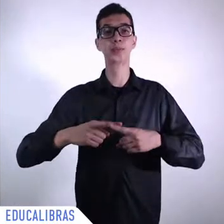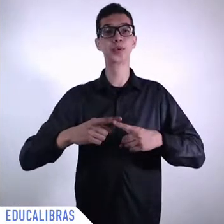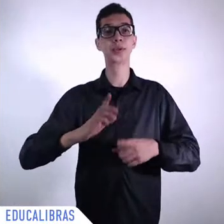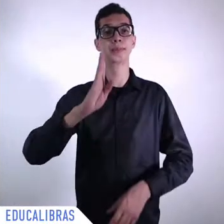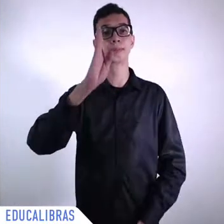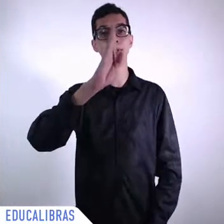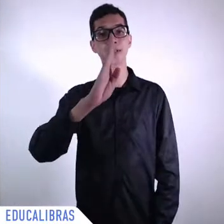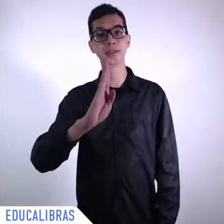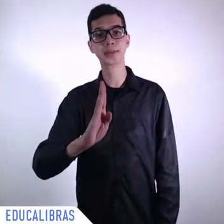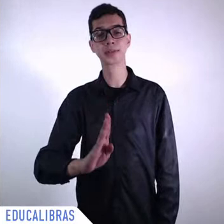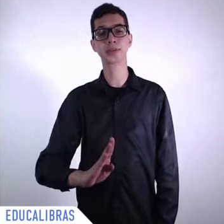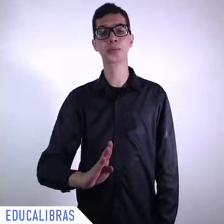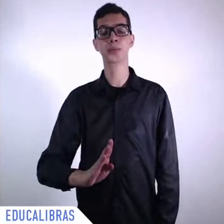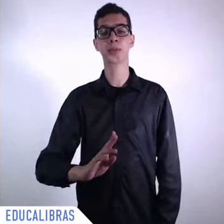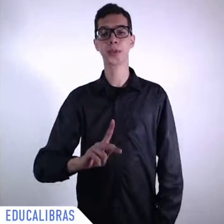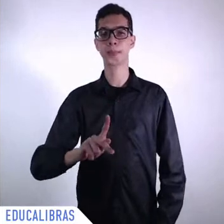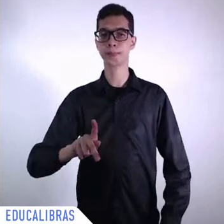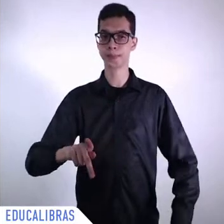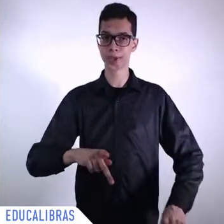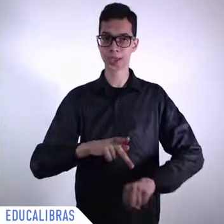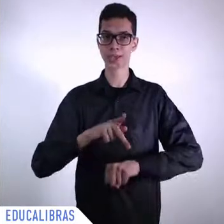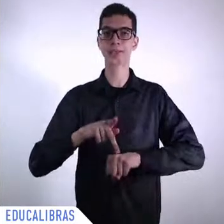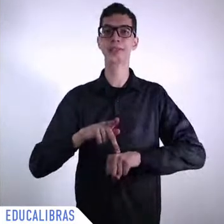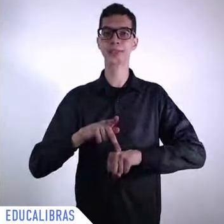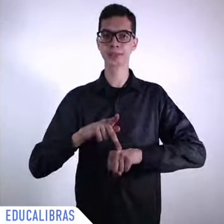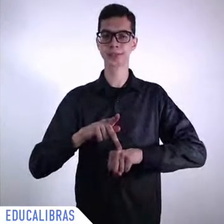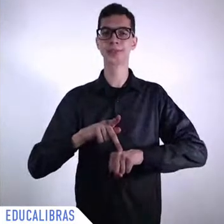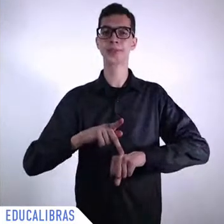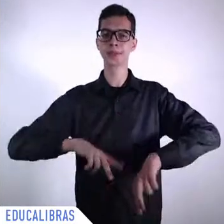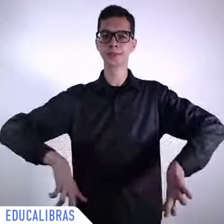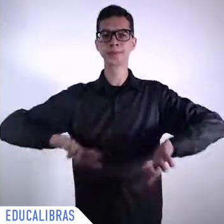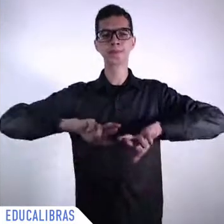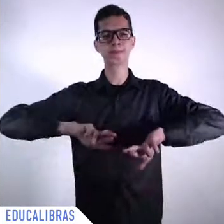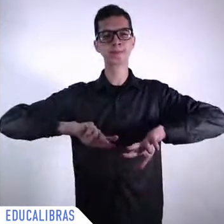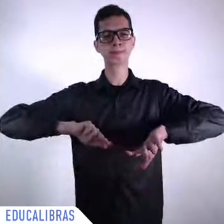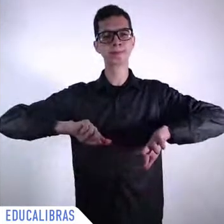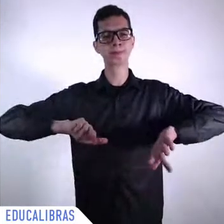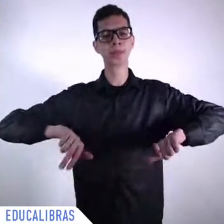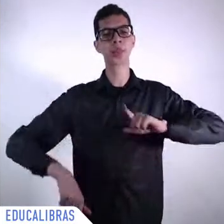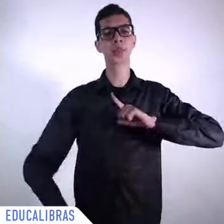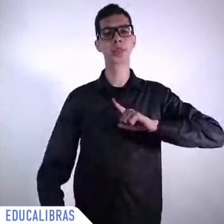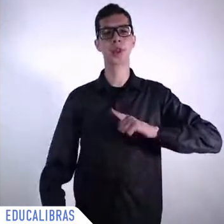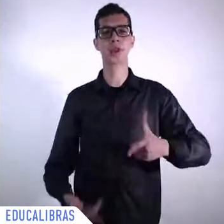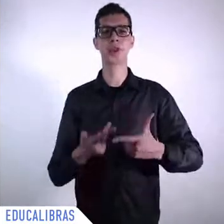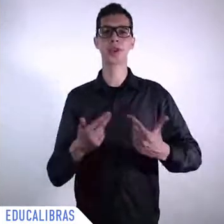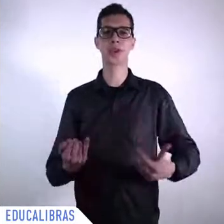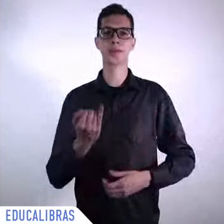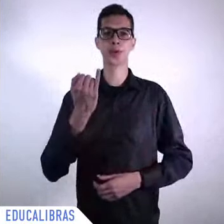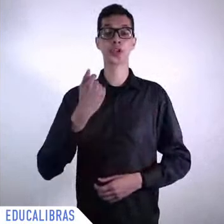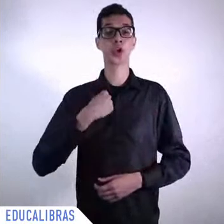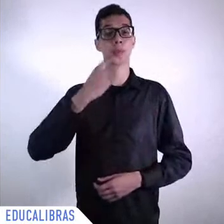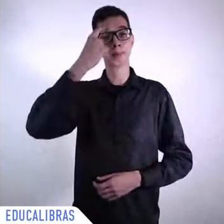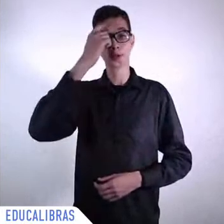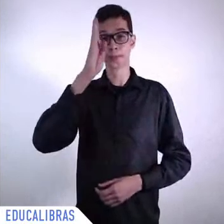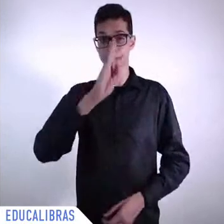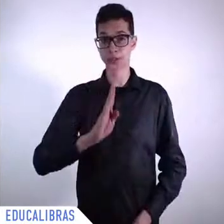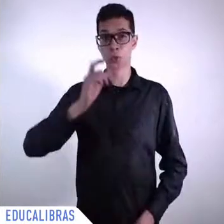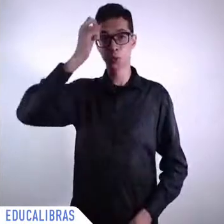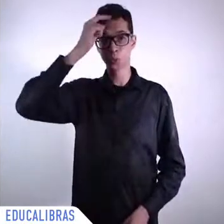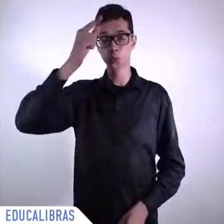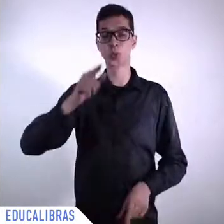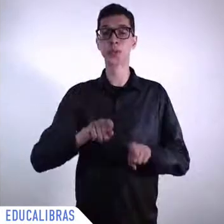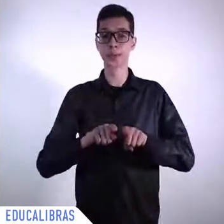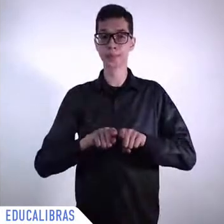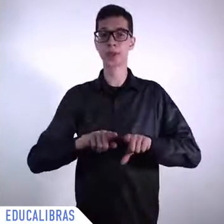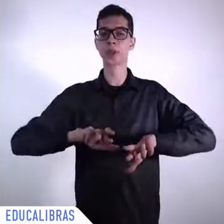for Brazil I believe culture and cultural diversity play also a hugely important role for